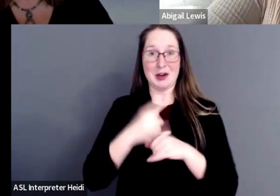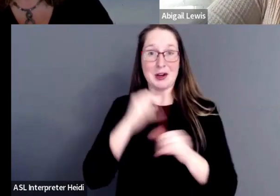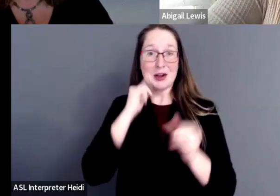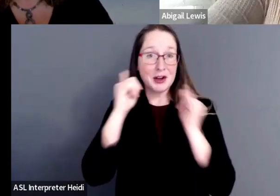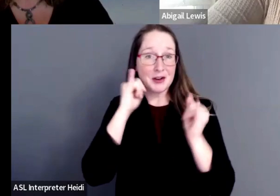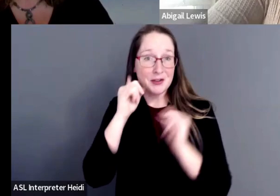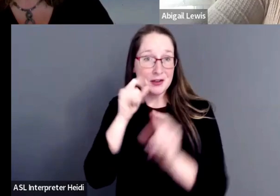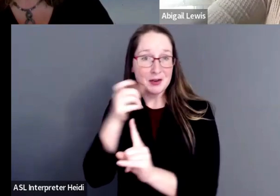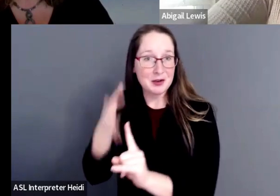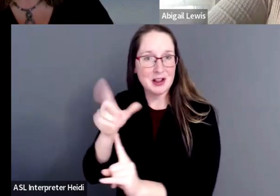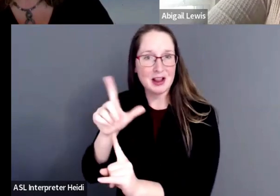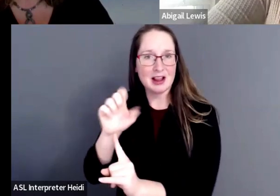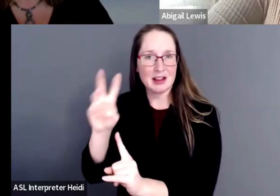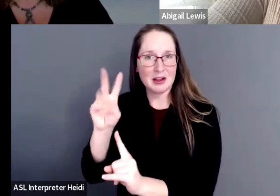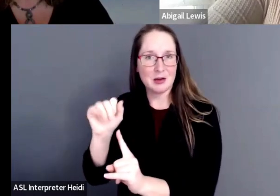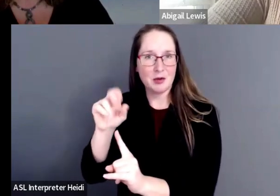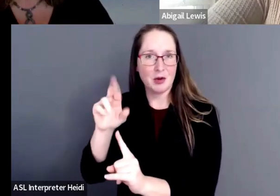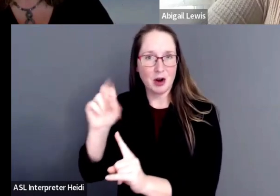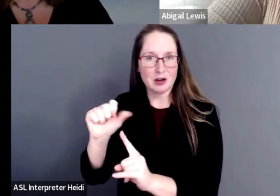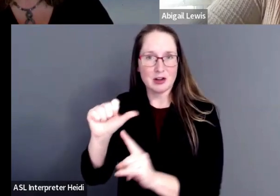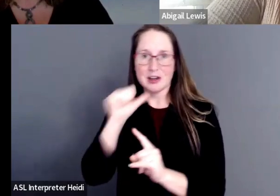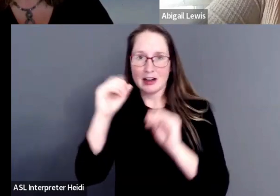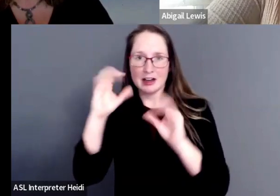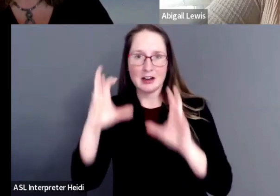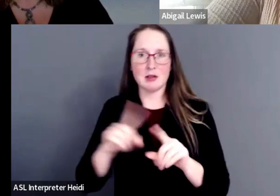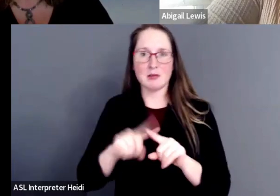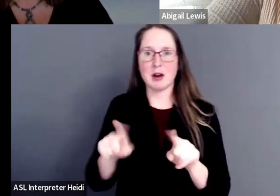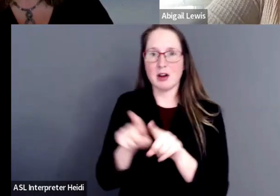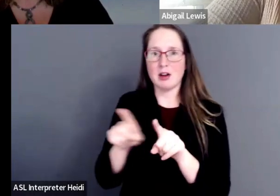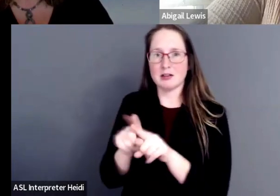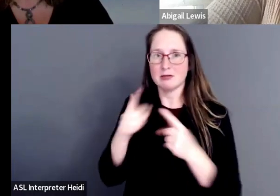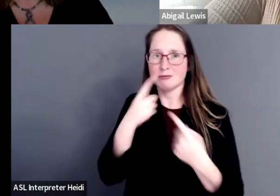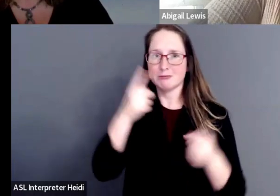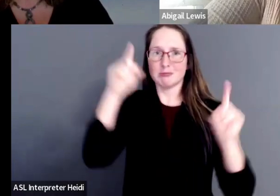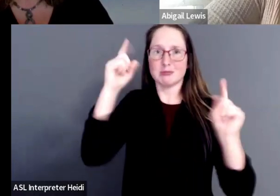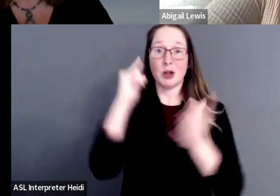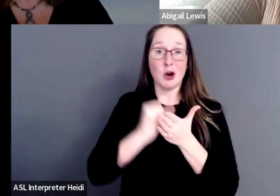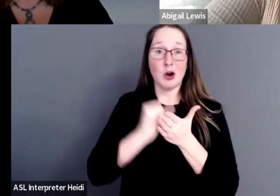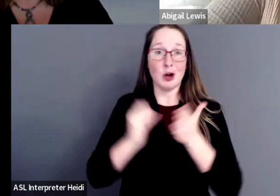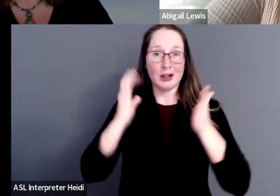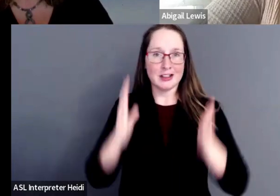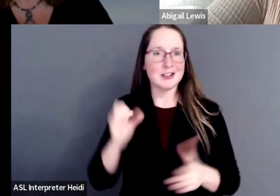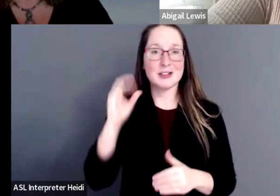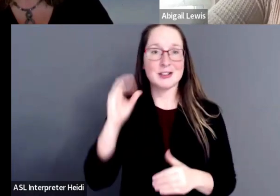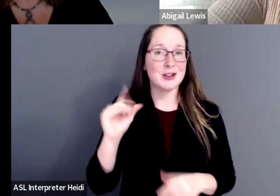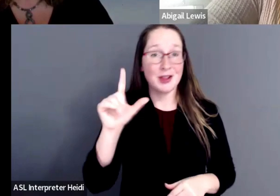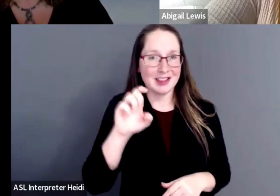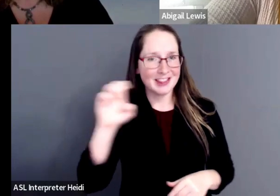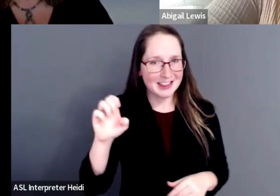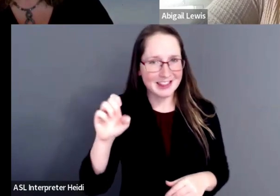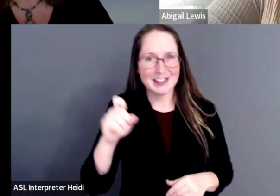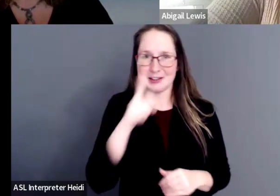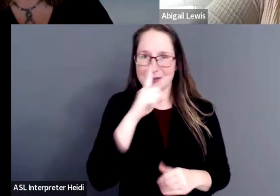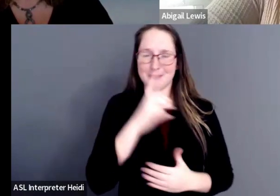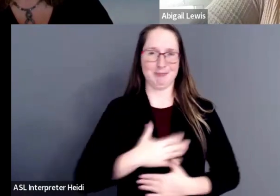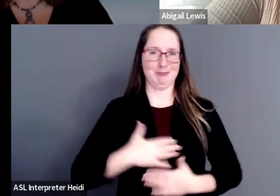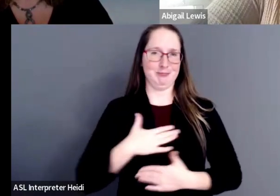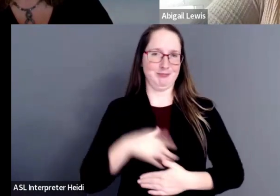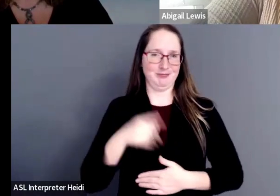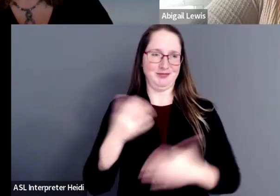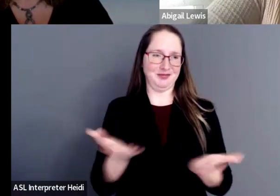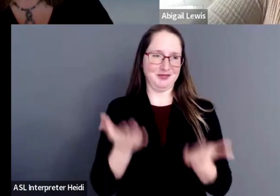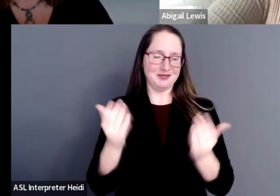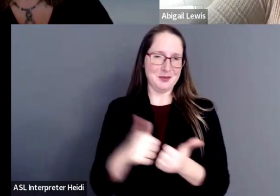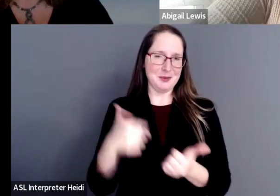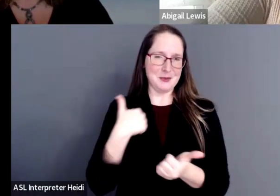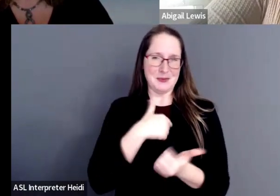Waters, who is not only an educator, but also an accomplished artist. So Lee, it is truly a pleasure to have you here with us